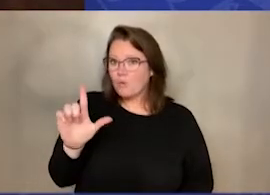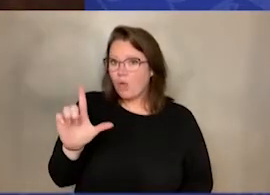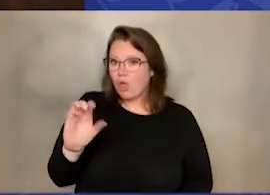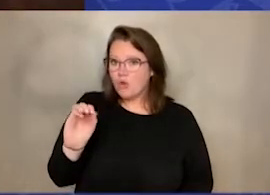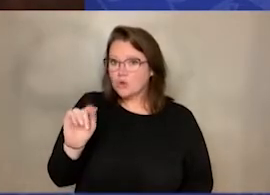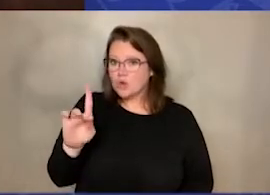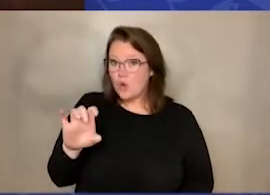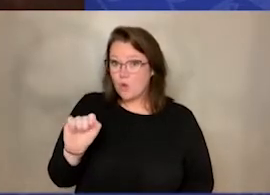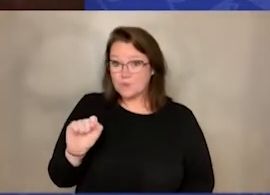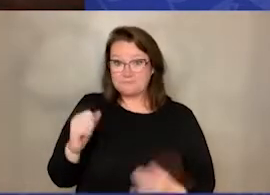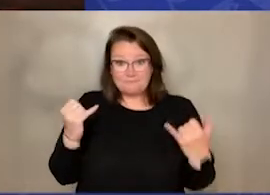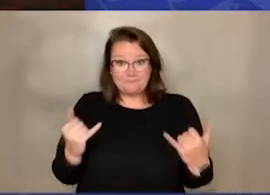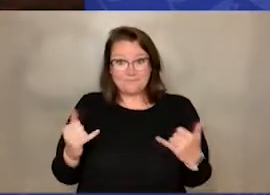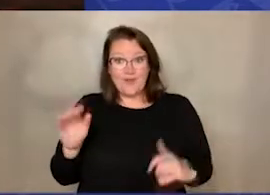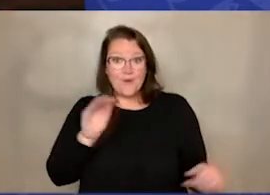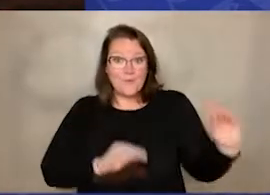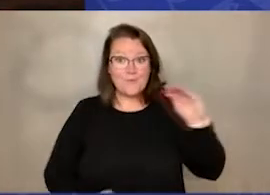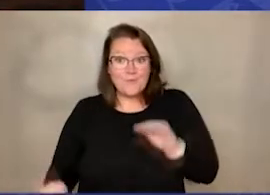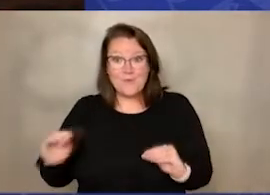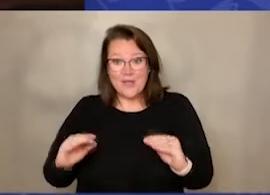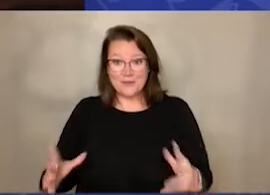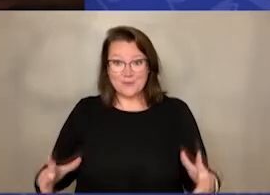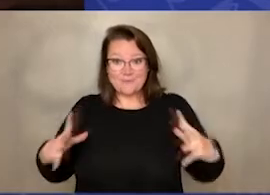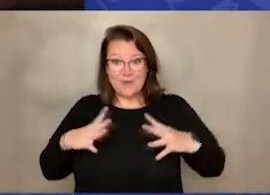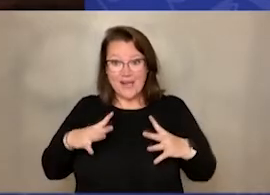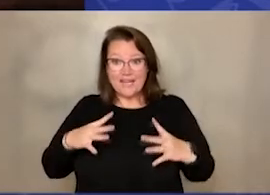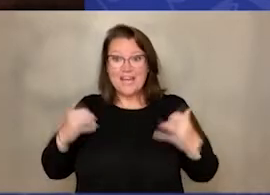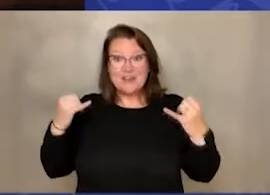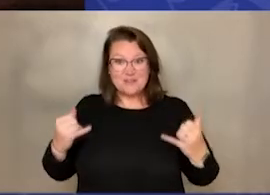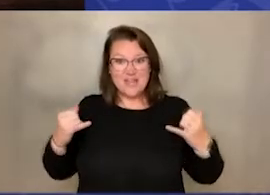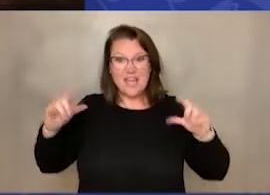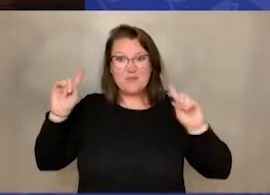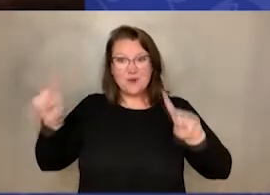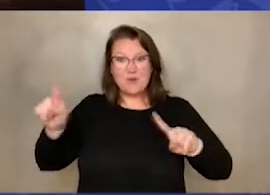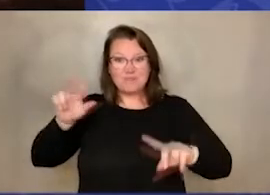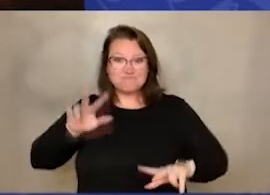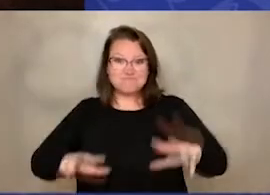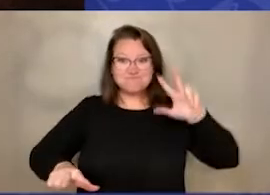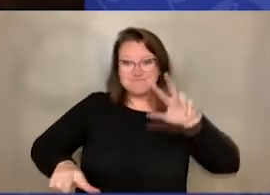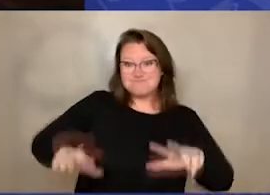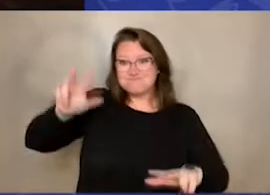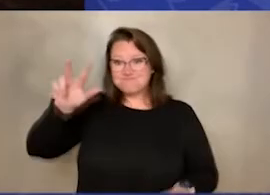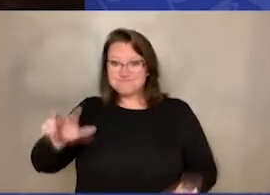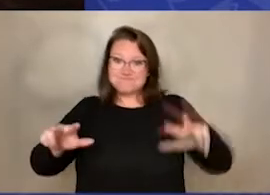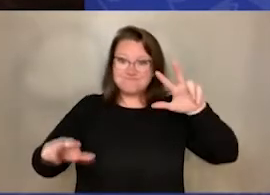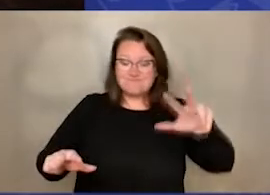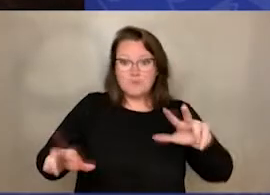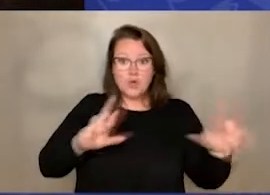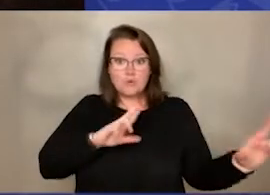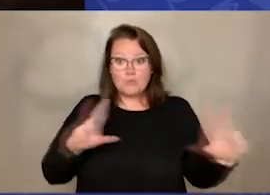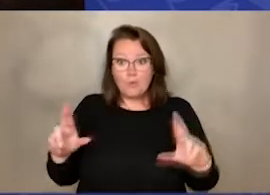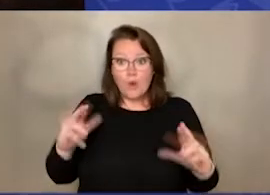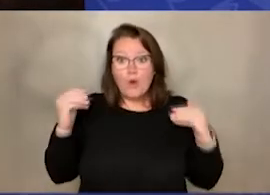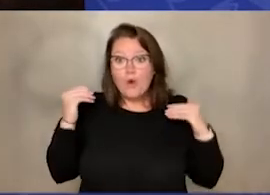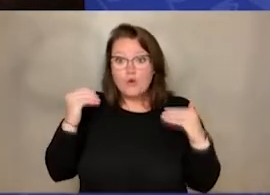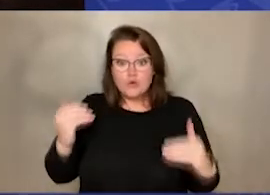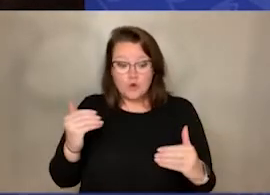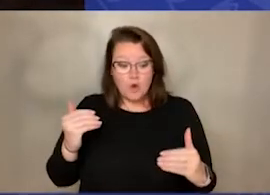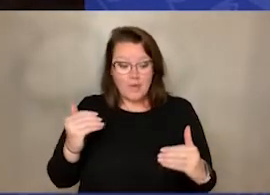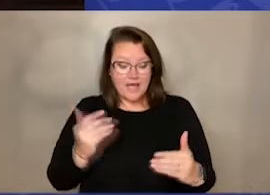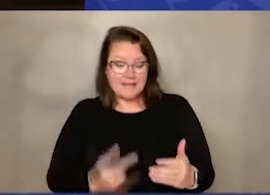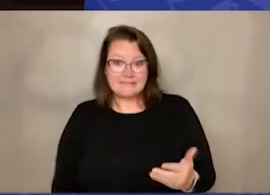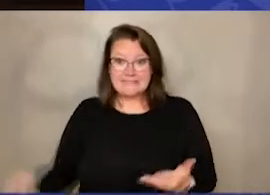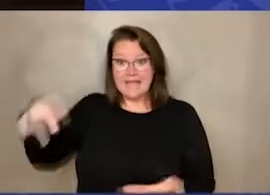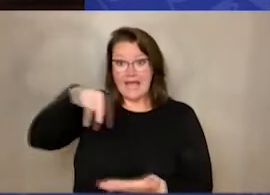wiggle break. Today, we're going on a hiking trip. So everybody, go ahead and stand up,